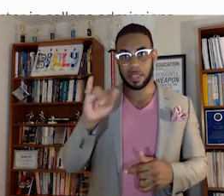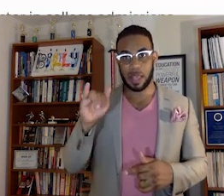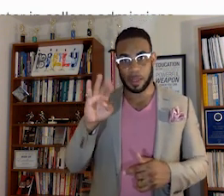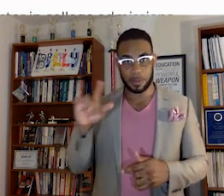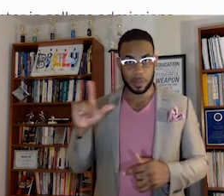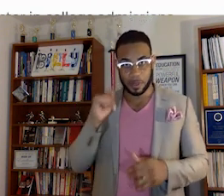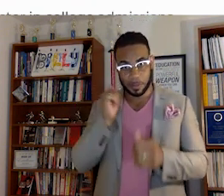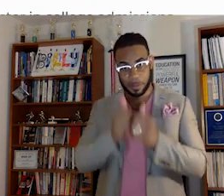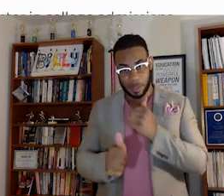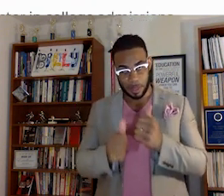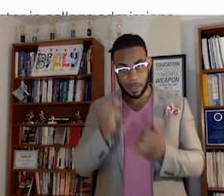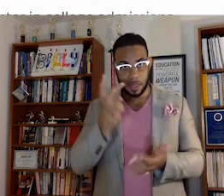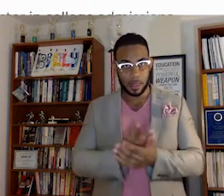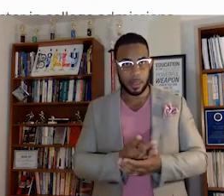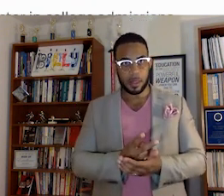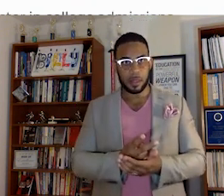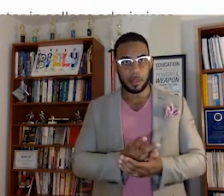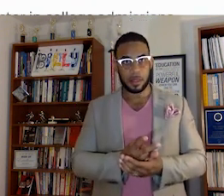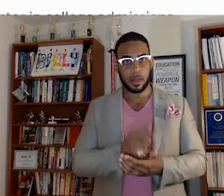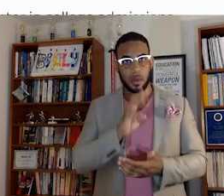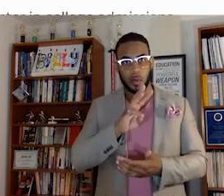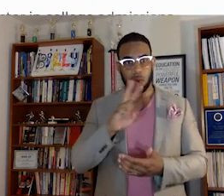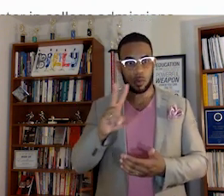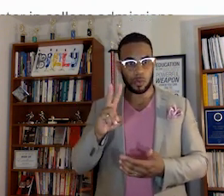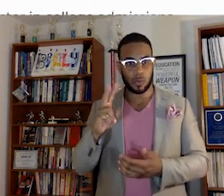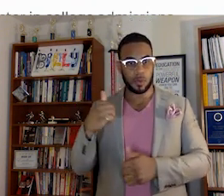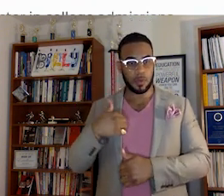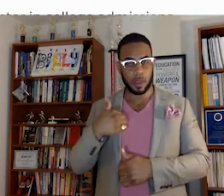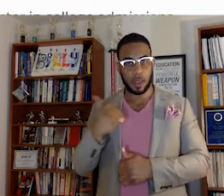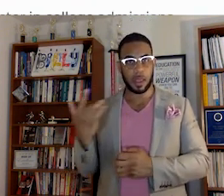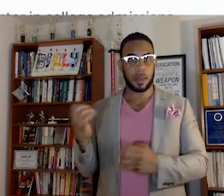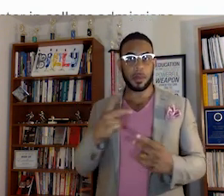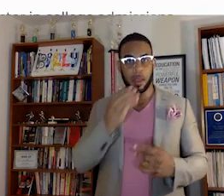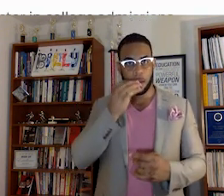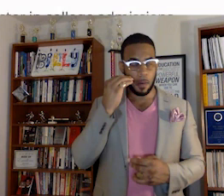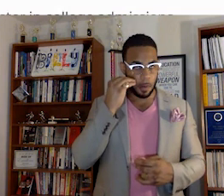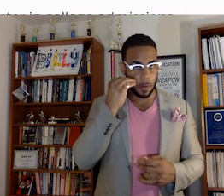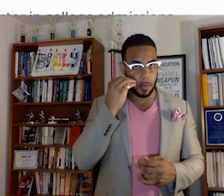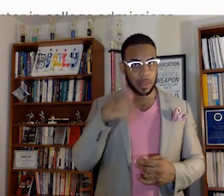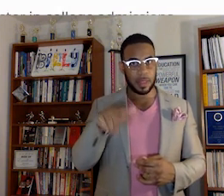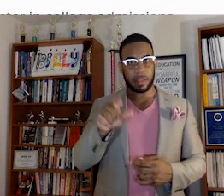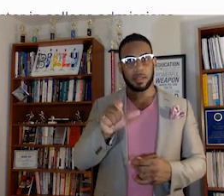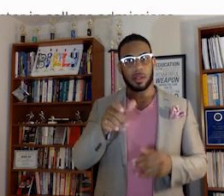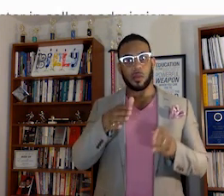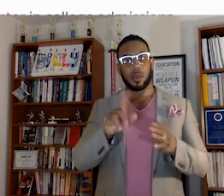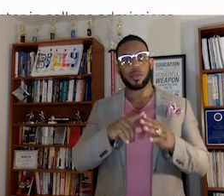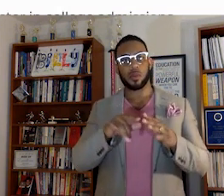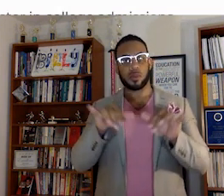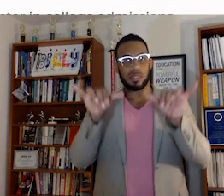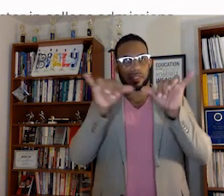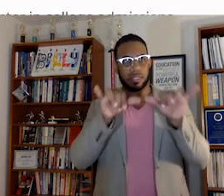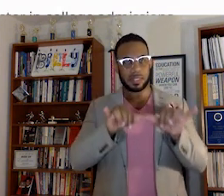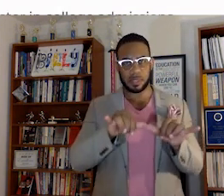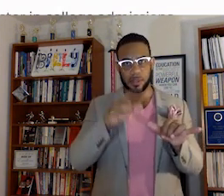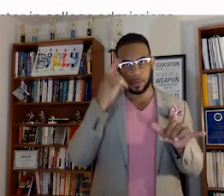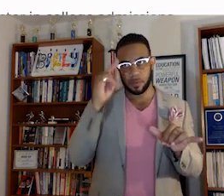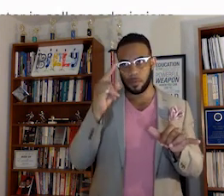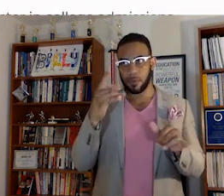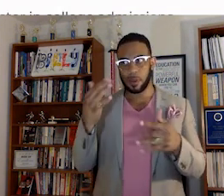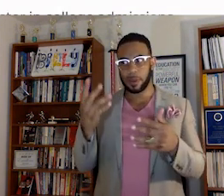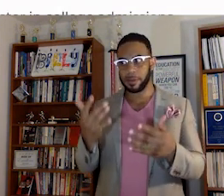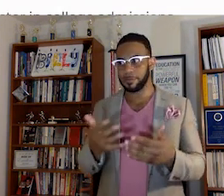is passed and in World War II veterans are coming back home and they needed a way to scale for